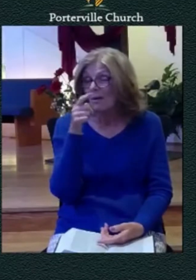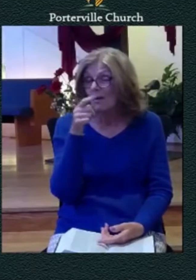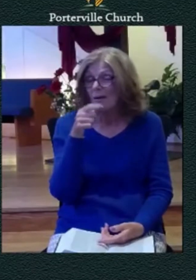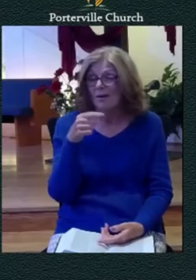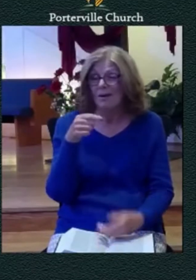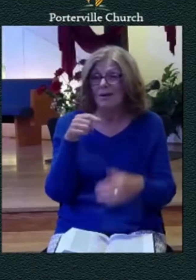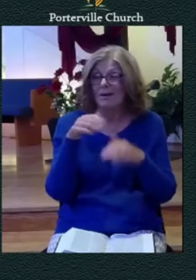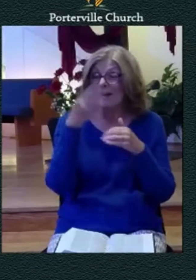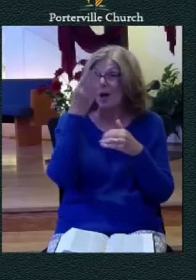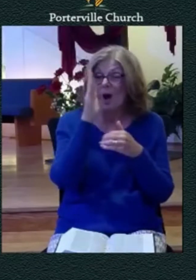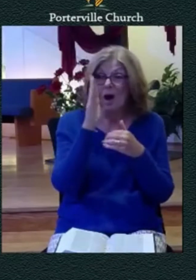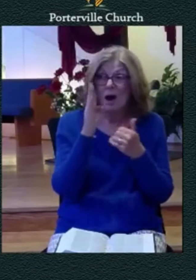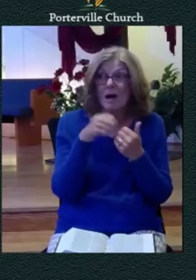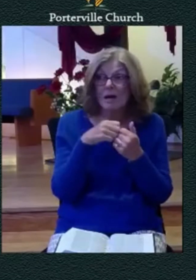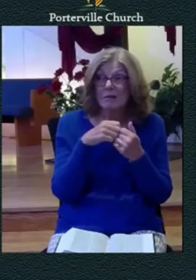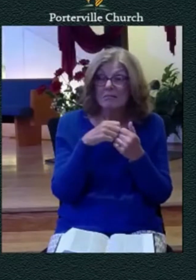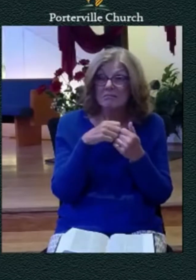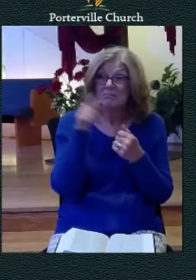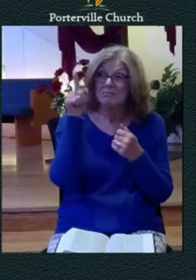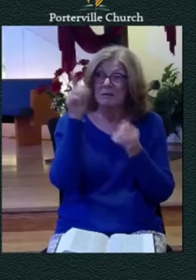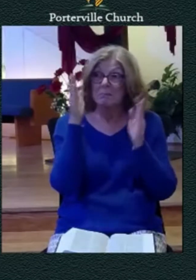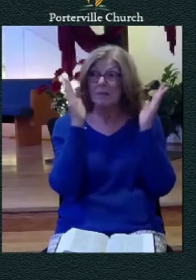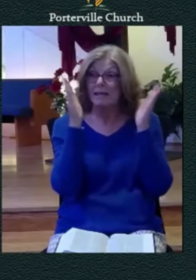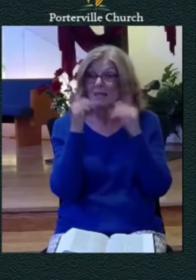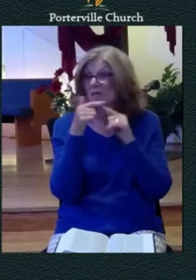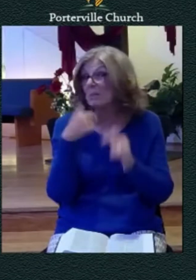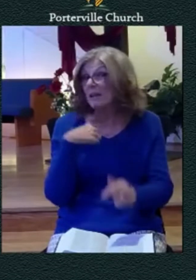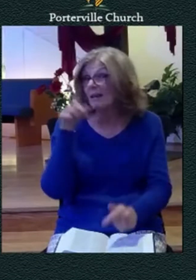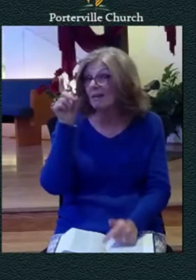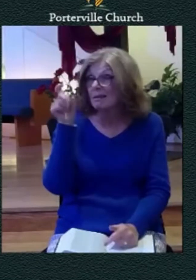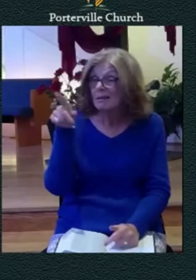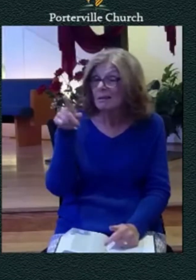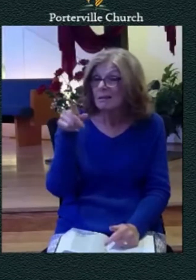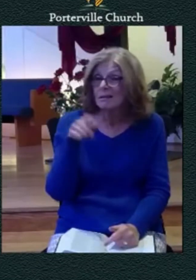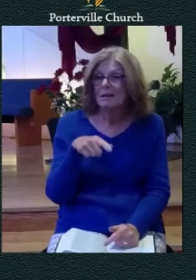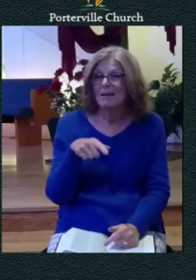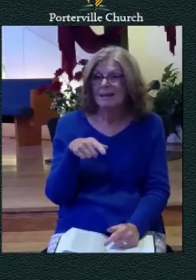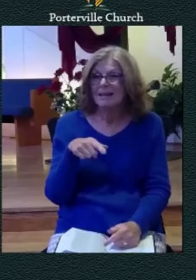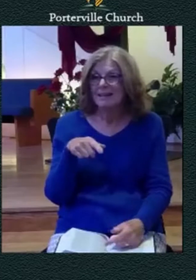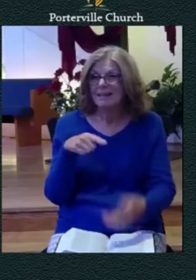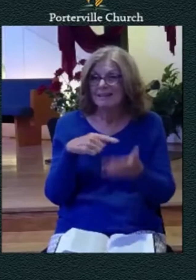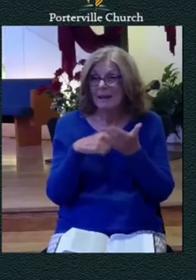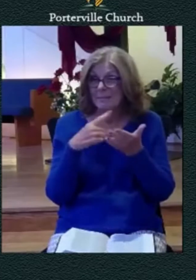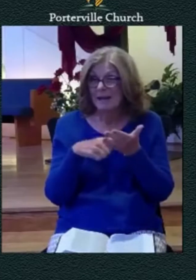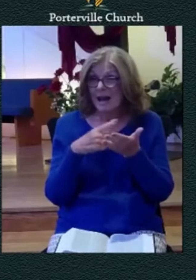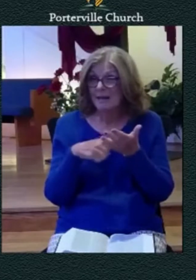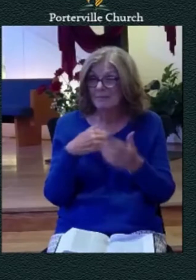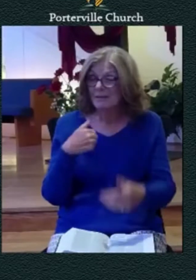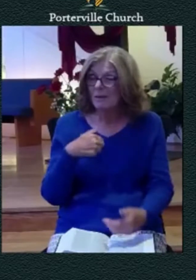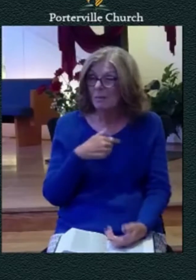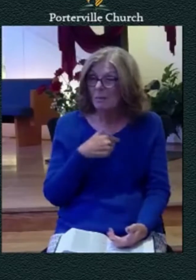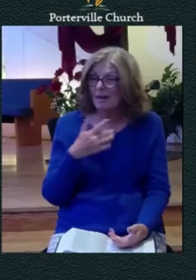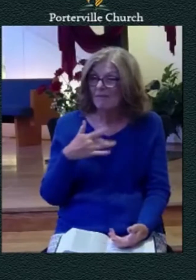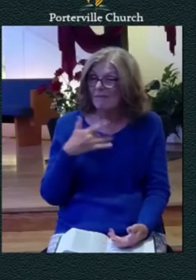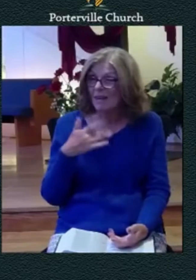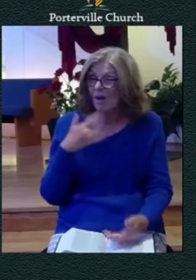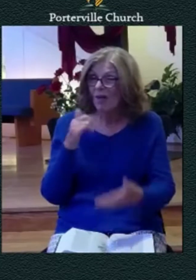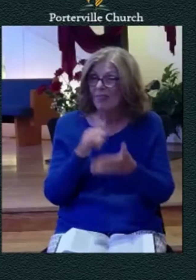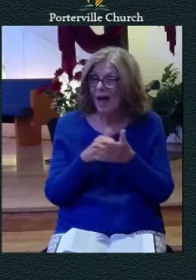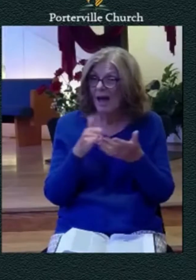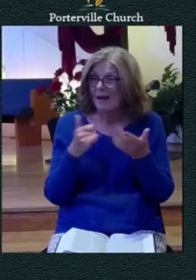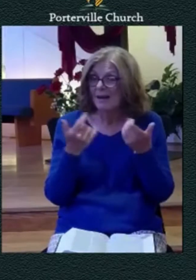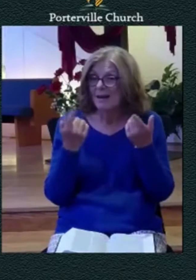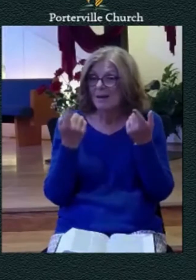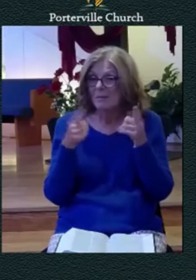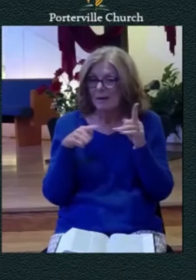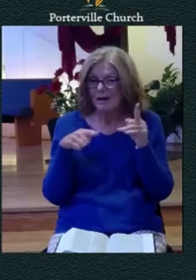he's even paying attention to me we feel those things at times don't we as we wrestle with the problems that